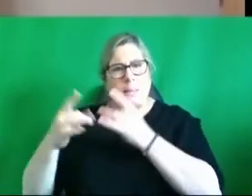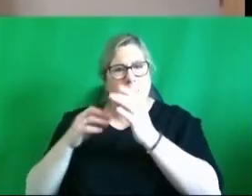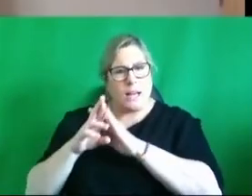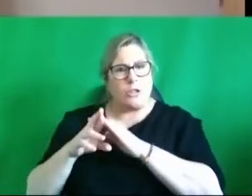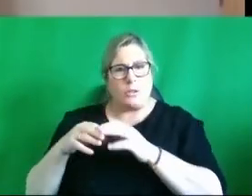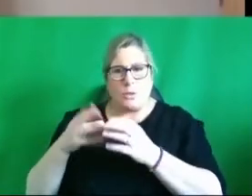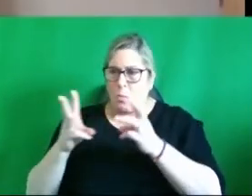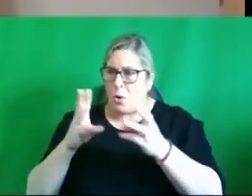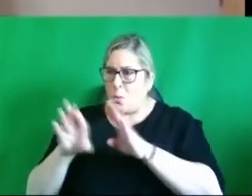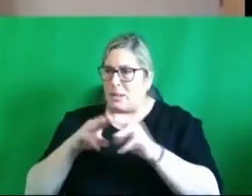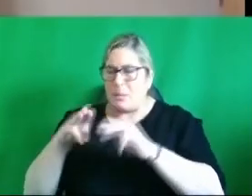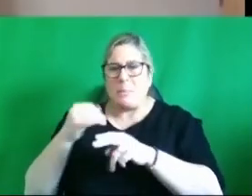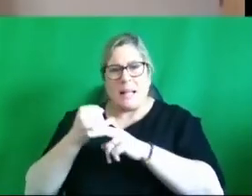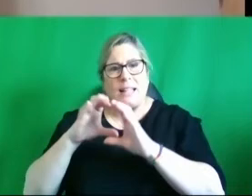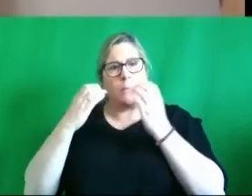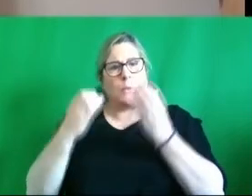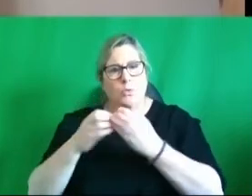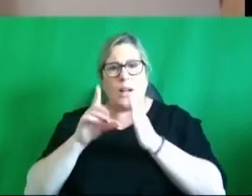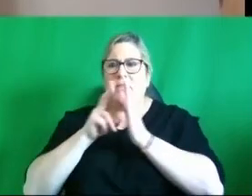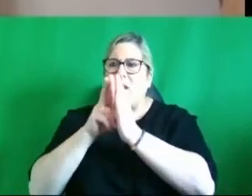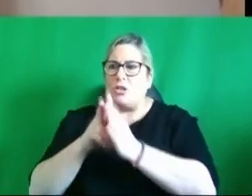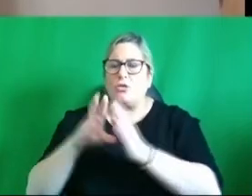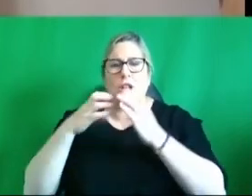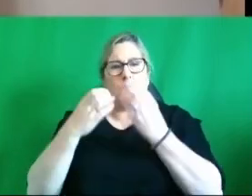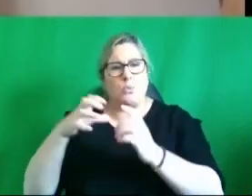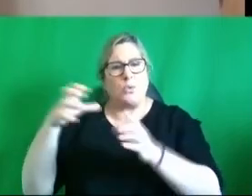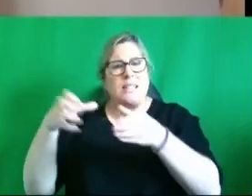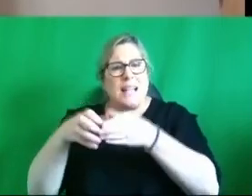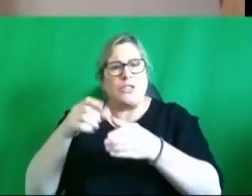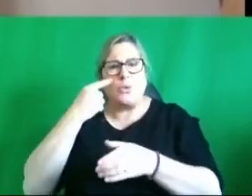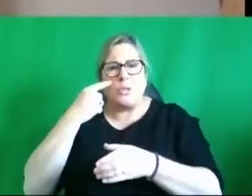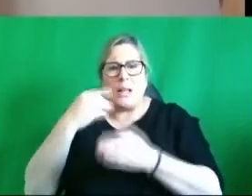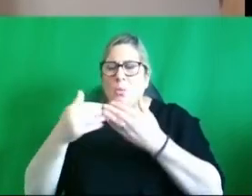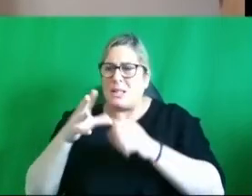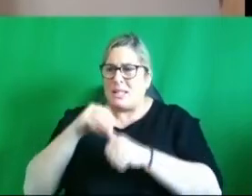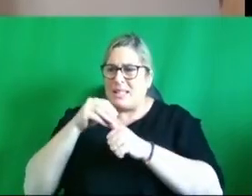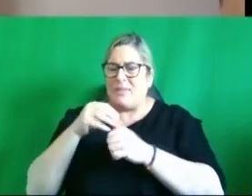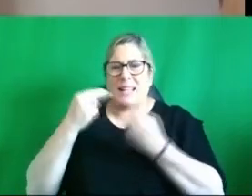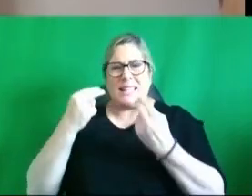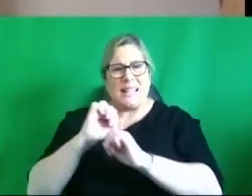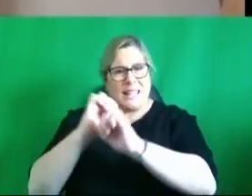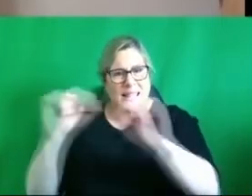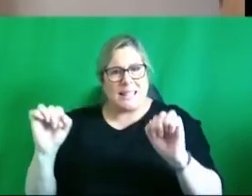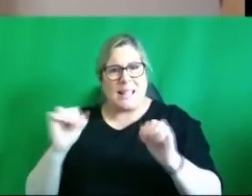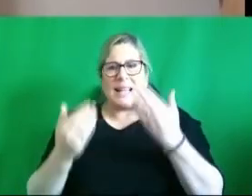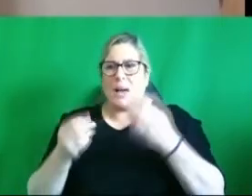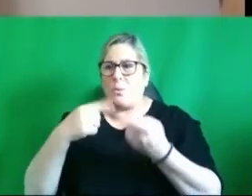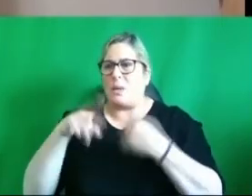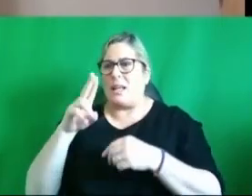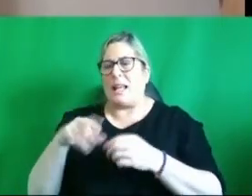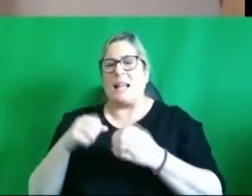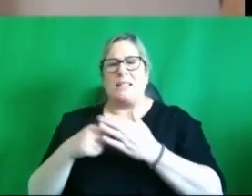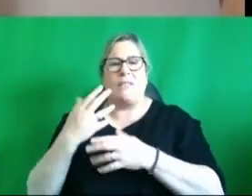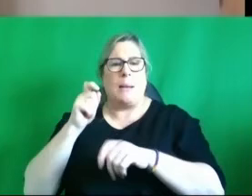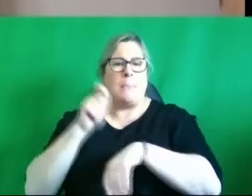with the voluntary community sector to address what the particular needs are and then look at how we can develop best practice in